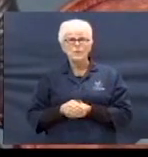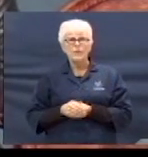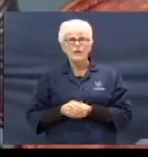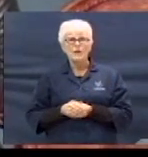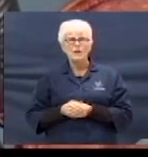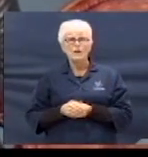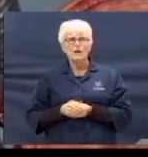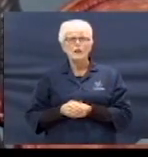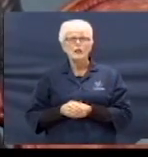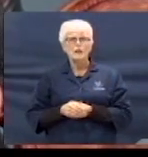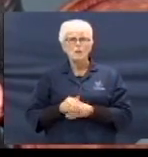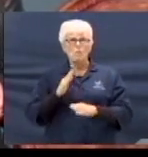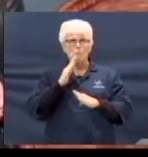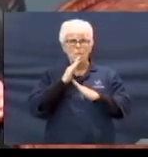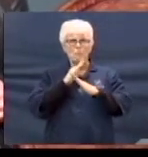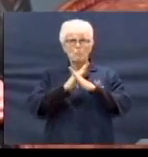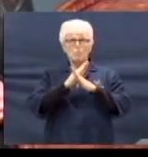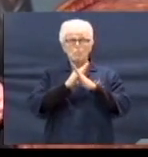all